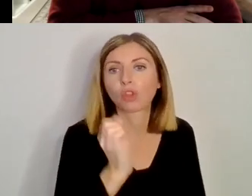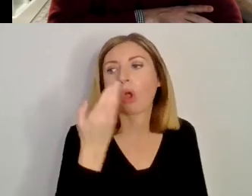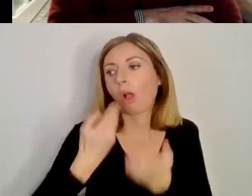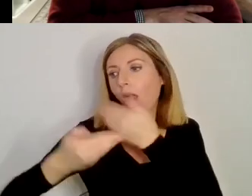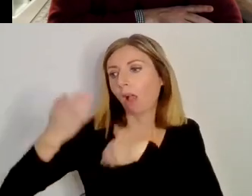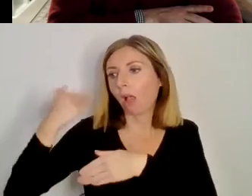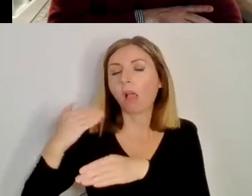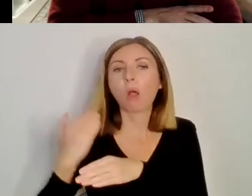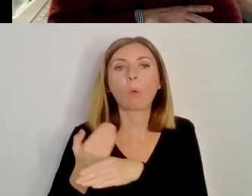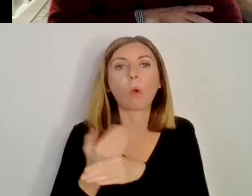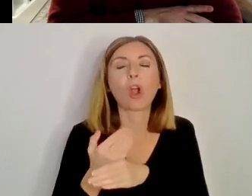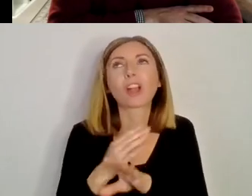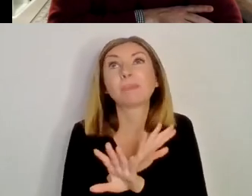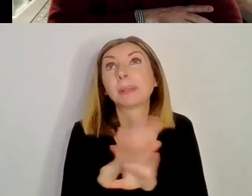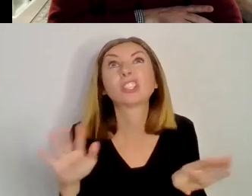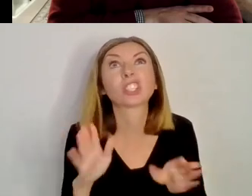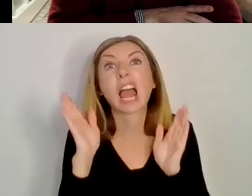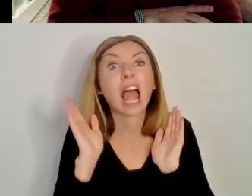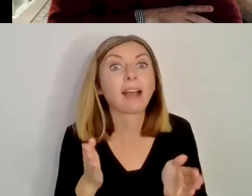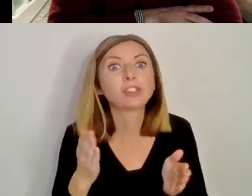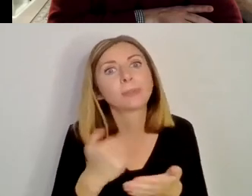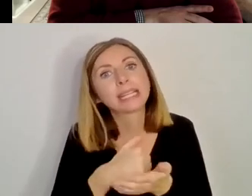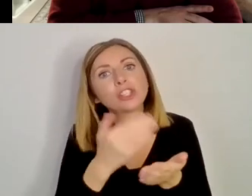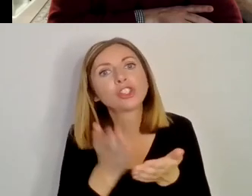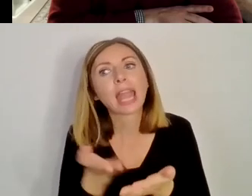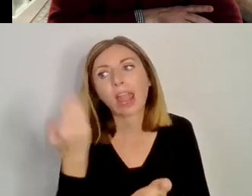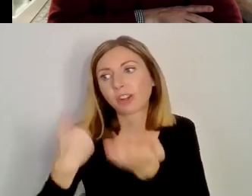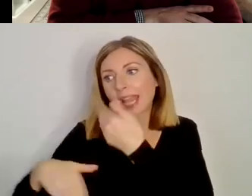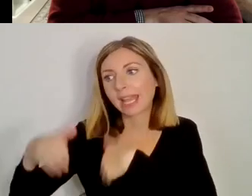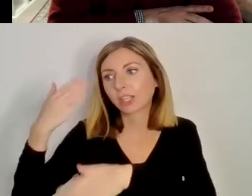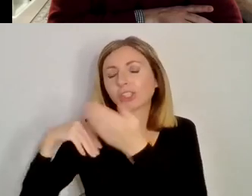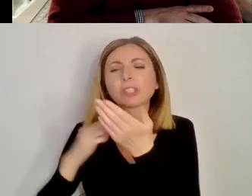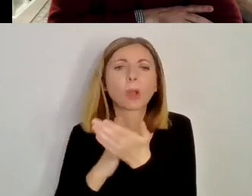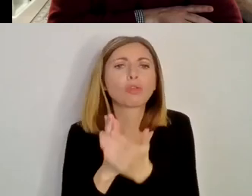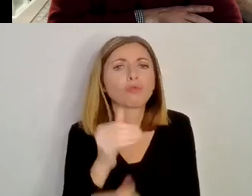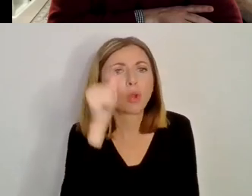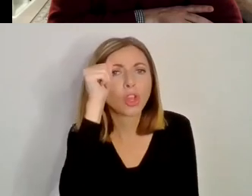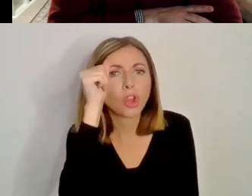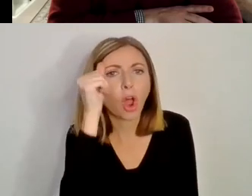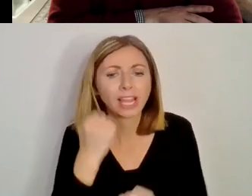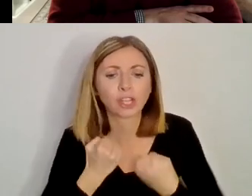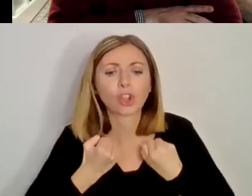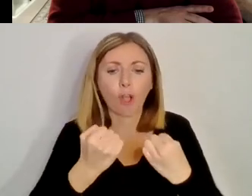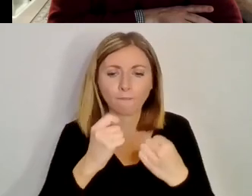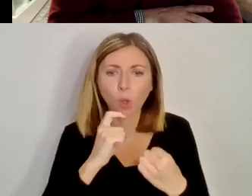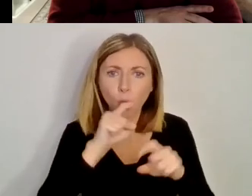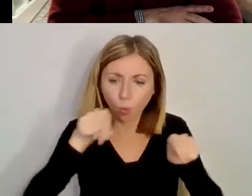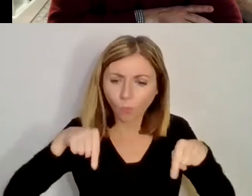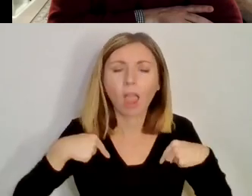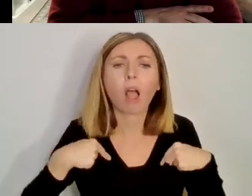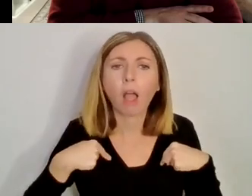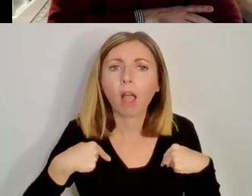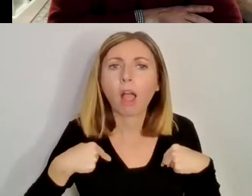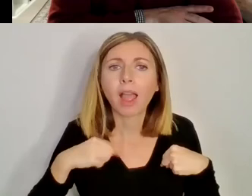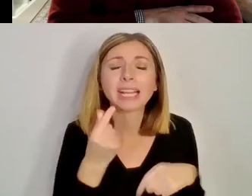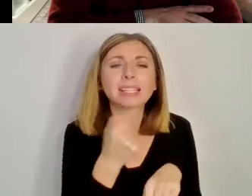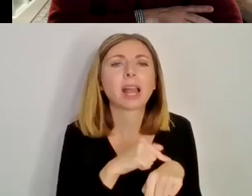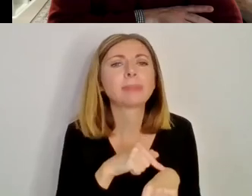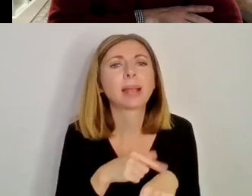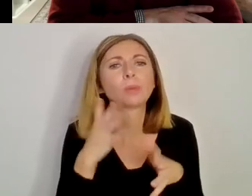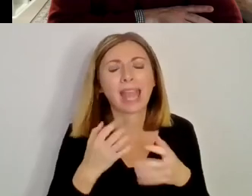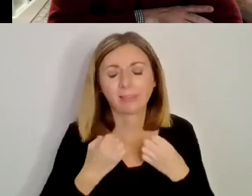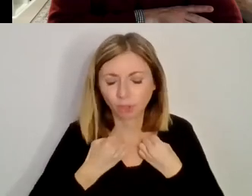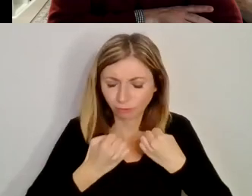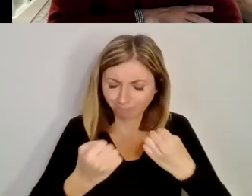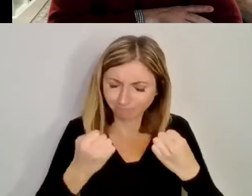histories. It's just in the knowledge of, of, of who we are. So, and, and I think sometimes we have to delve deep.